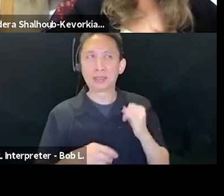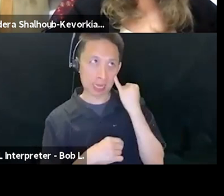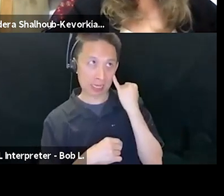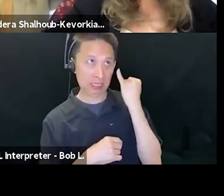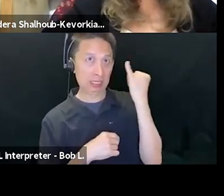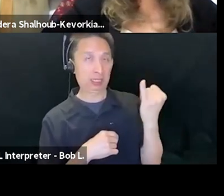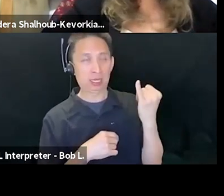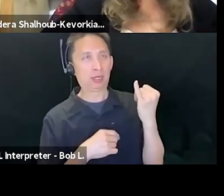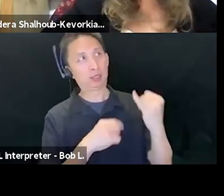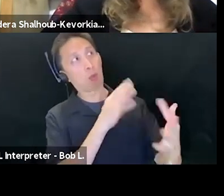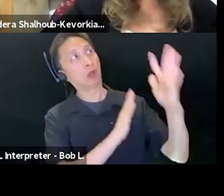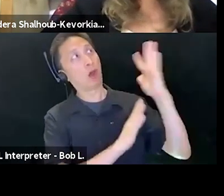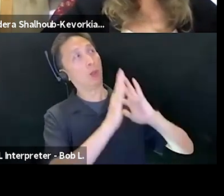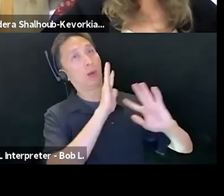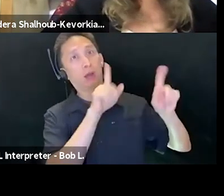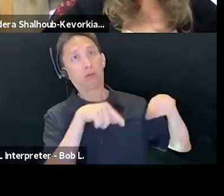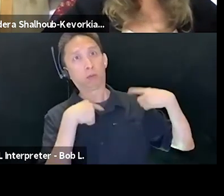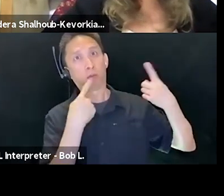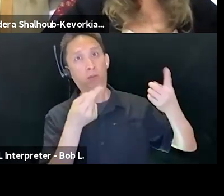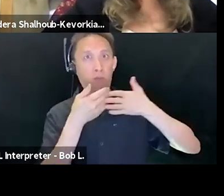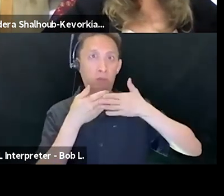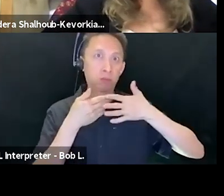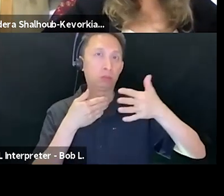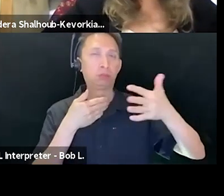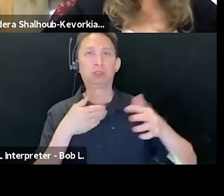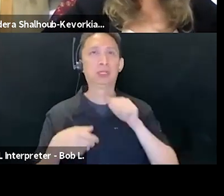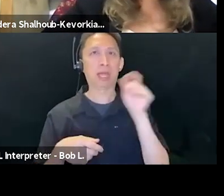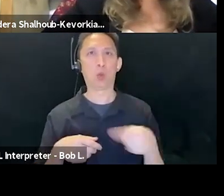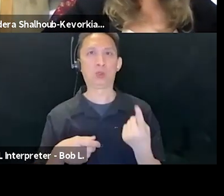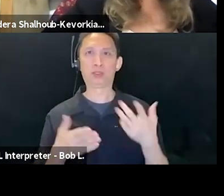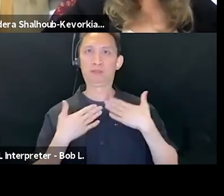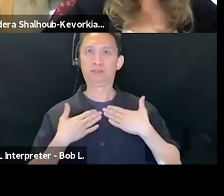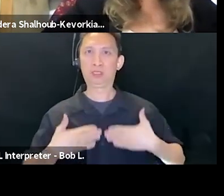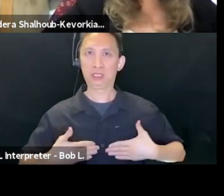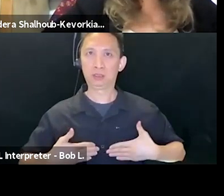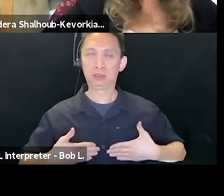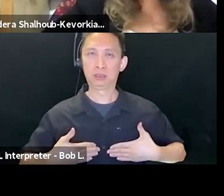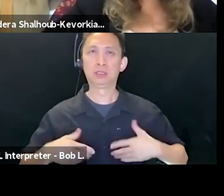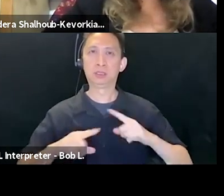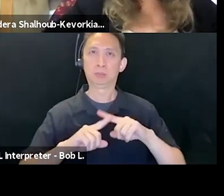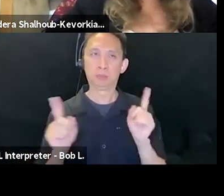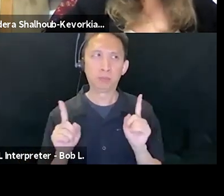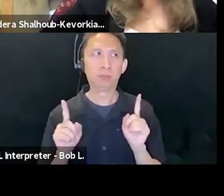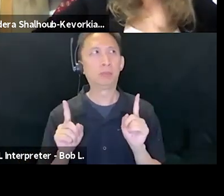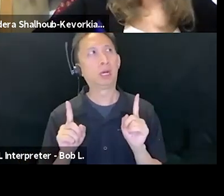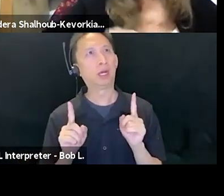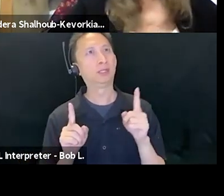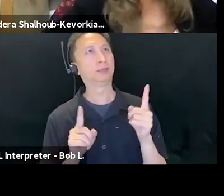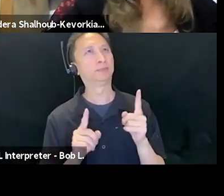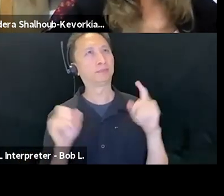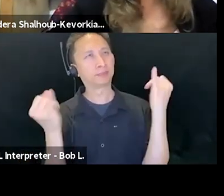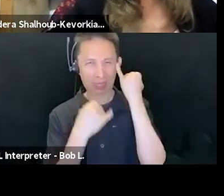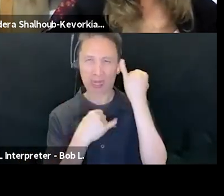beyond merely the physical place that one can, one can go to or not, that one can visit